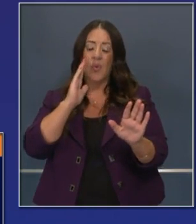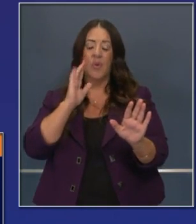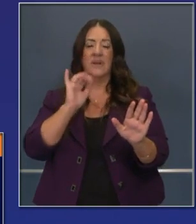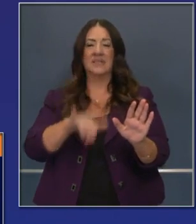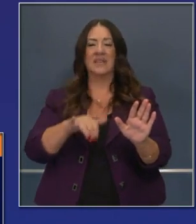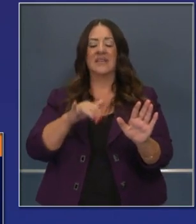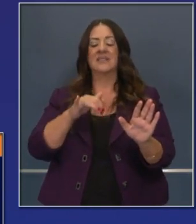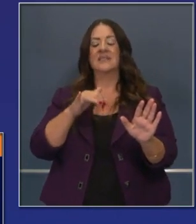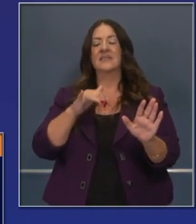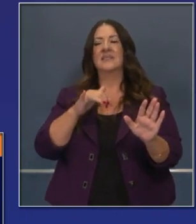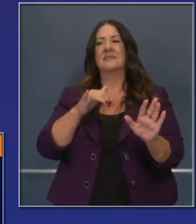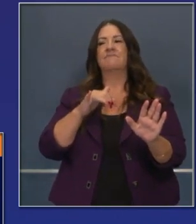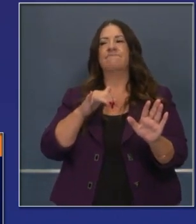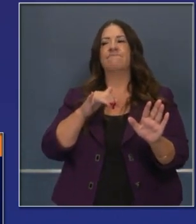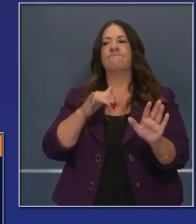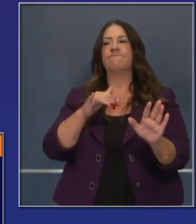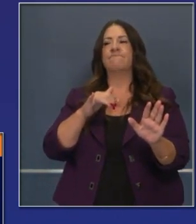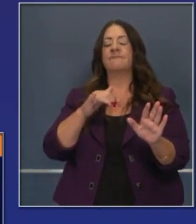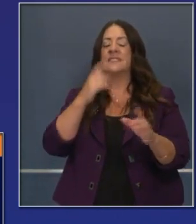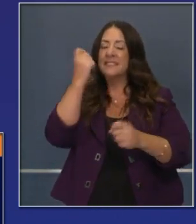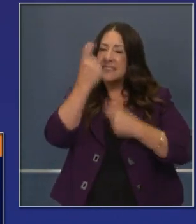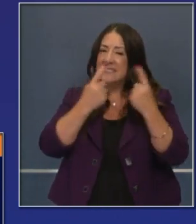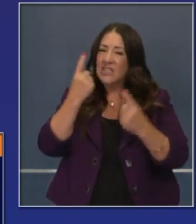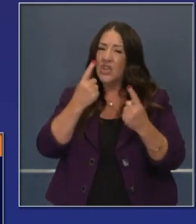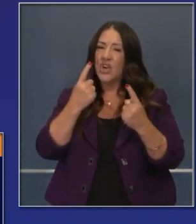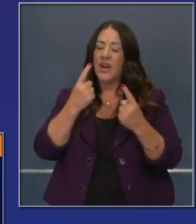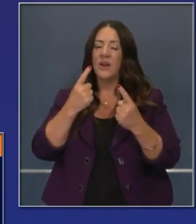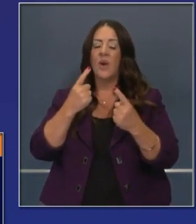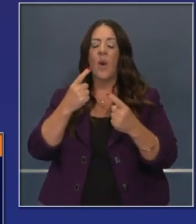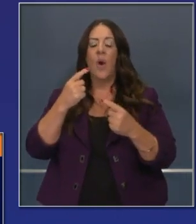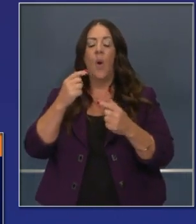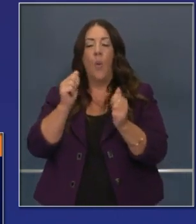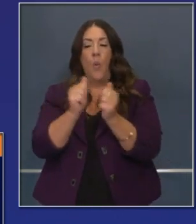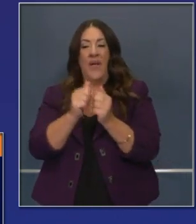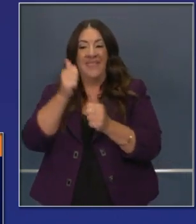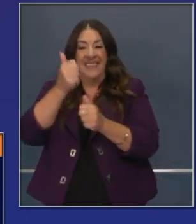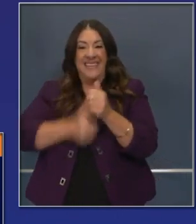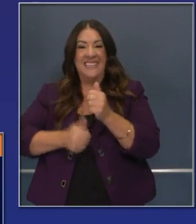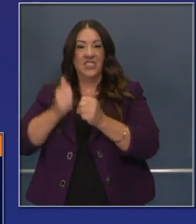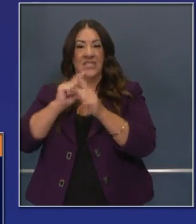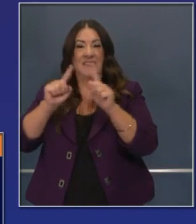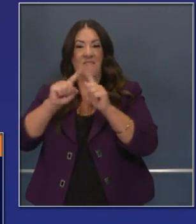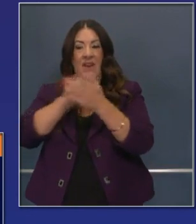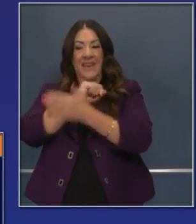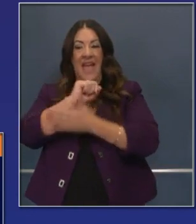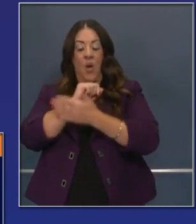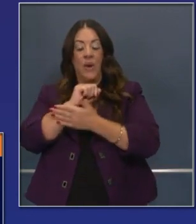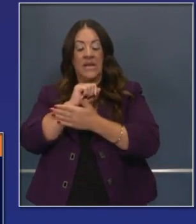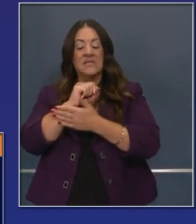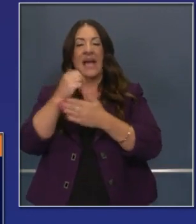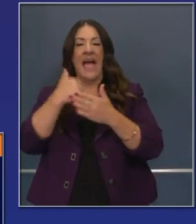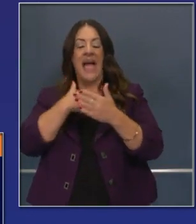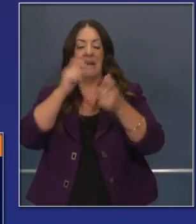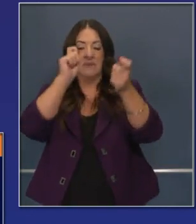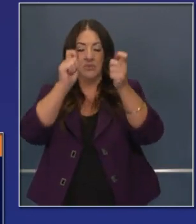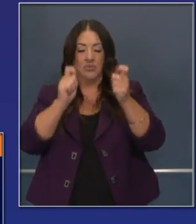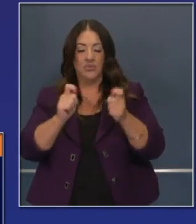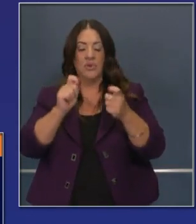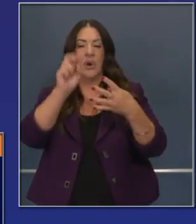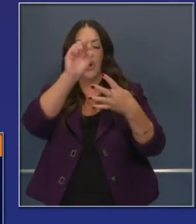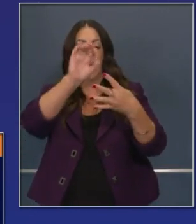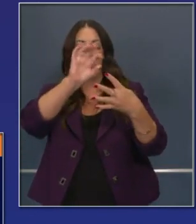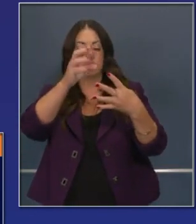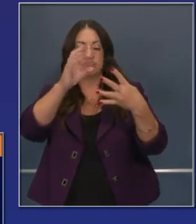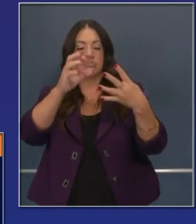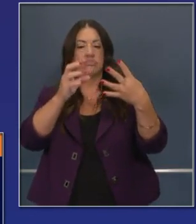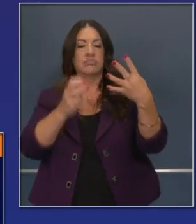consideration rather not caution is brought to bear, some progress with these county tier reports. Tomorrow, you'll